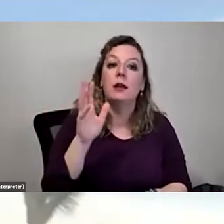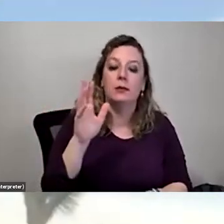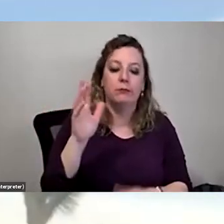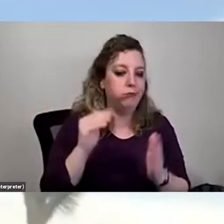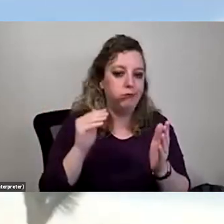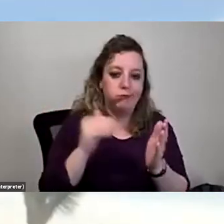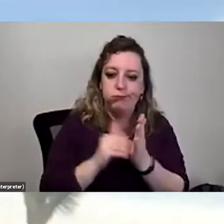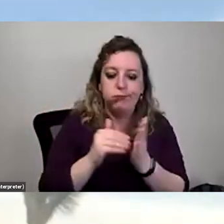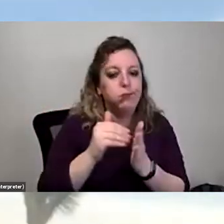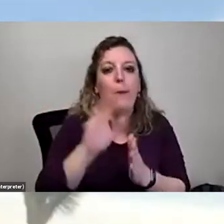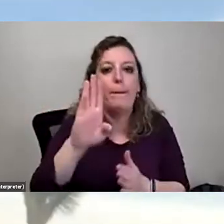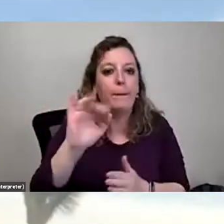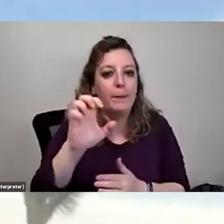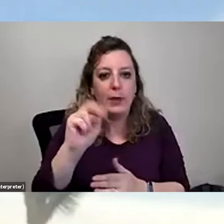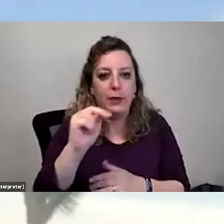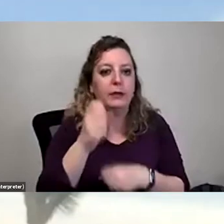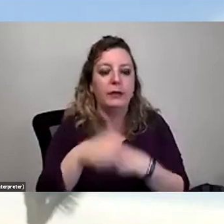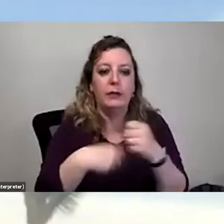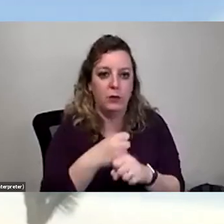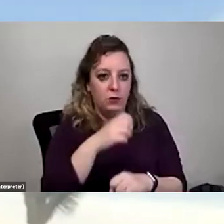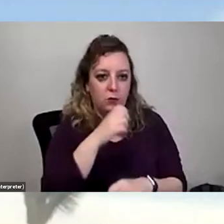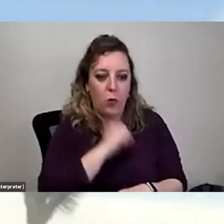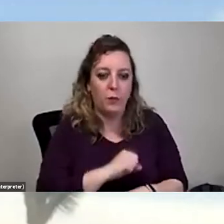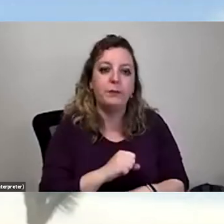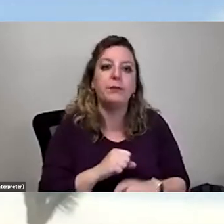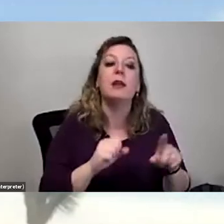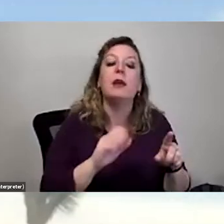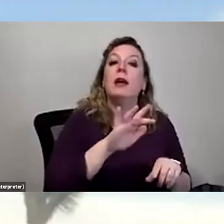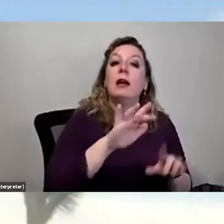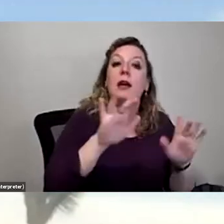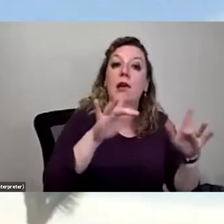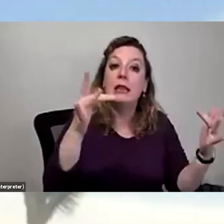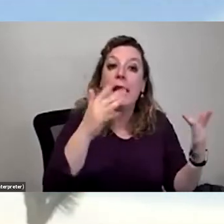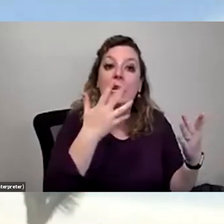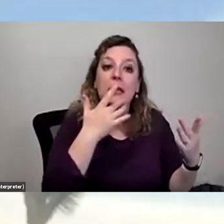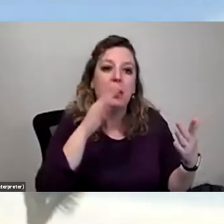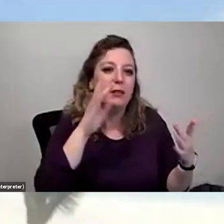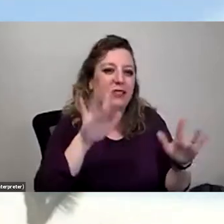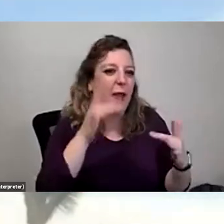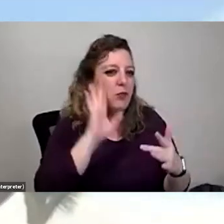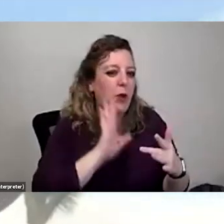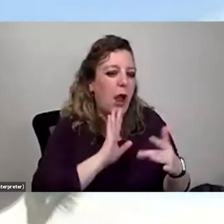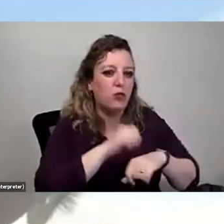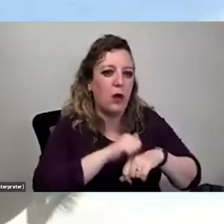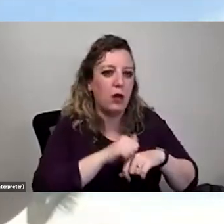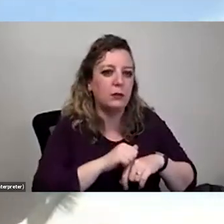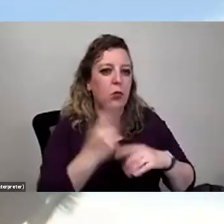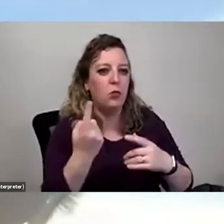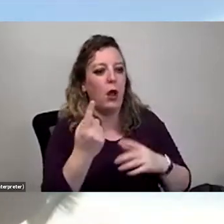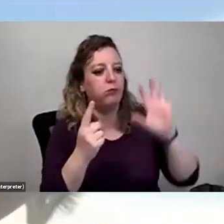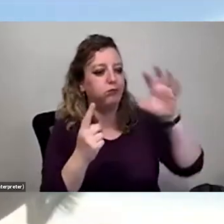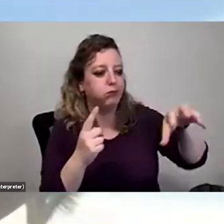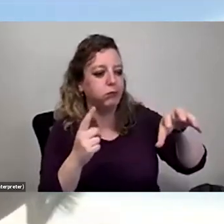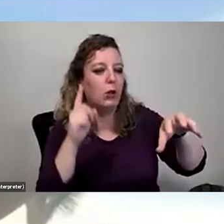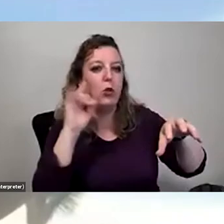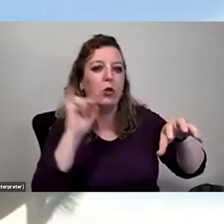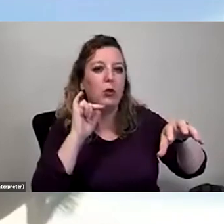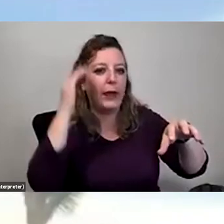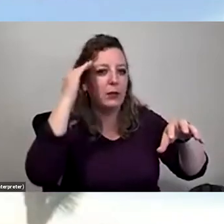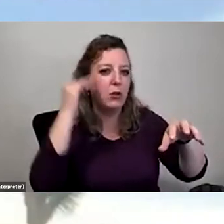brown, uh, kind of, kind of light colored rocks that you see in all the pictures. There's like one that's shaped like a skull